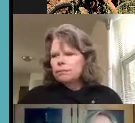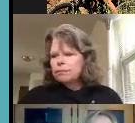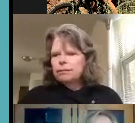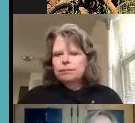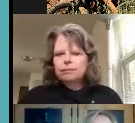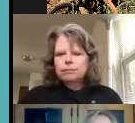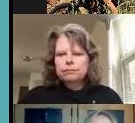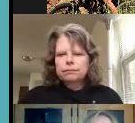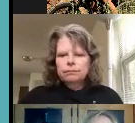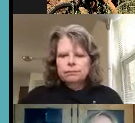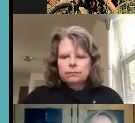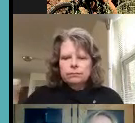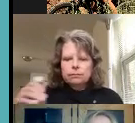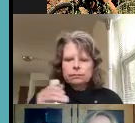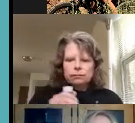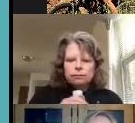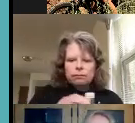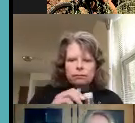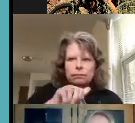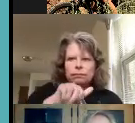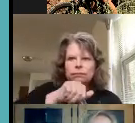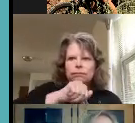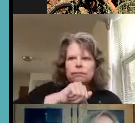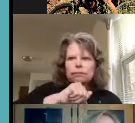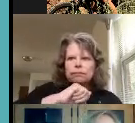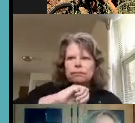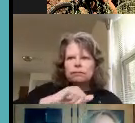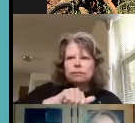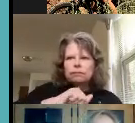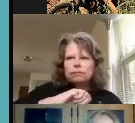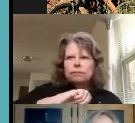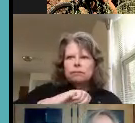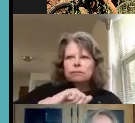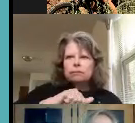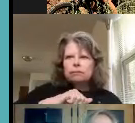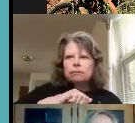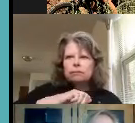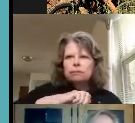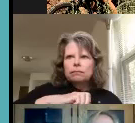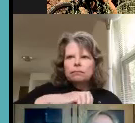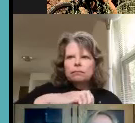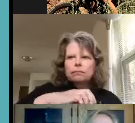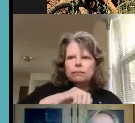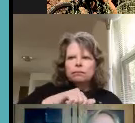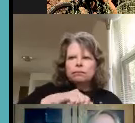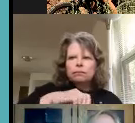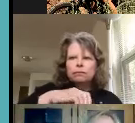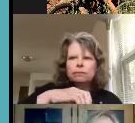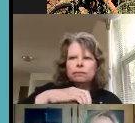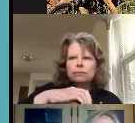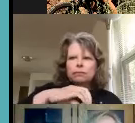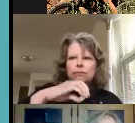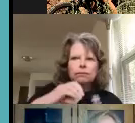is for the icc um purposes just so you're aware the information that handouts that are